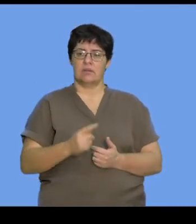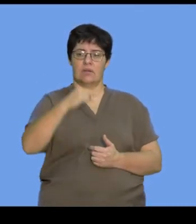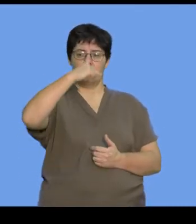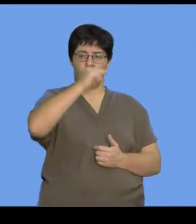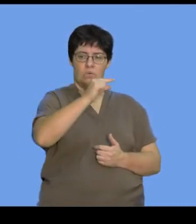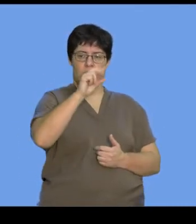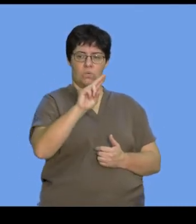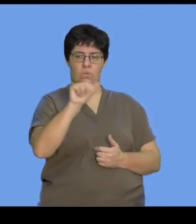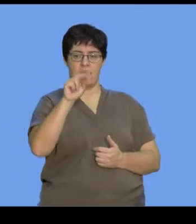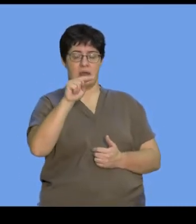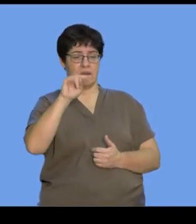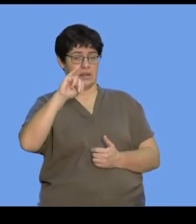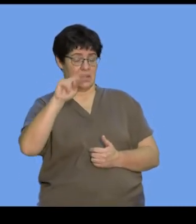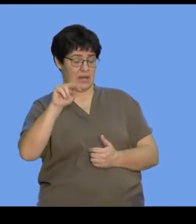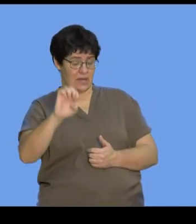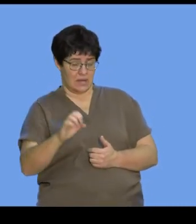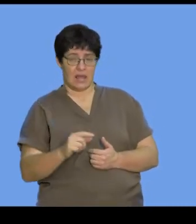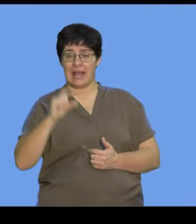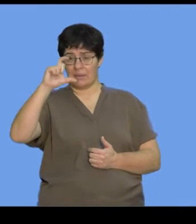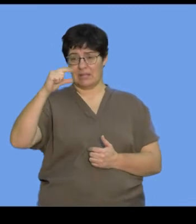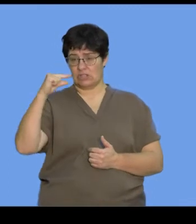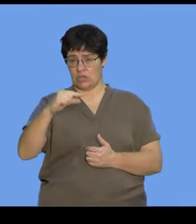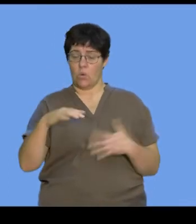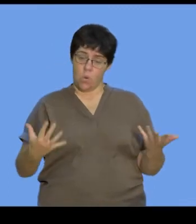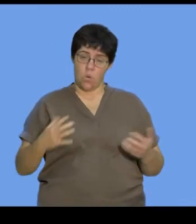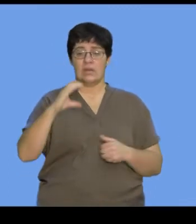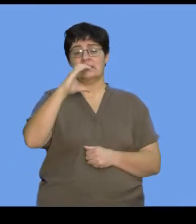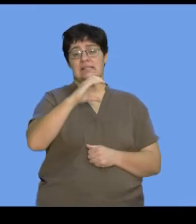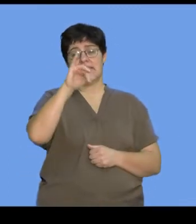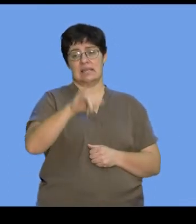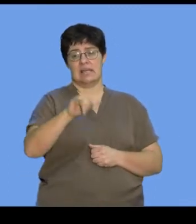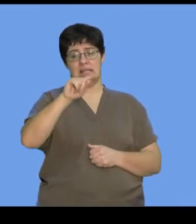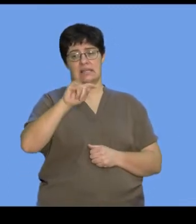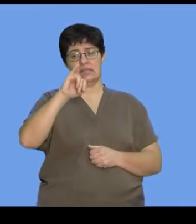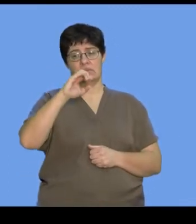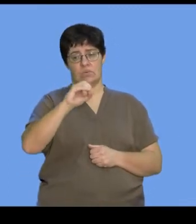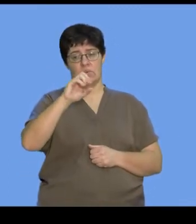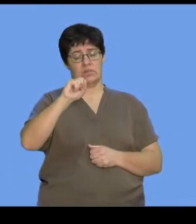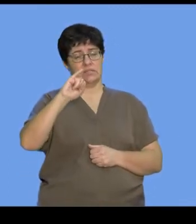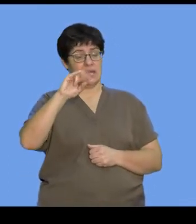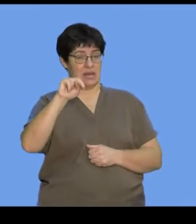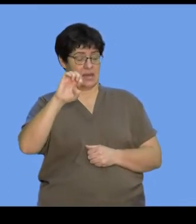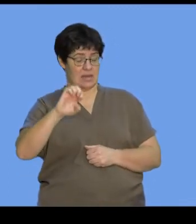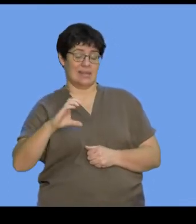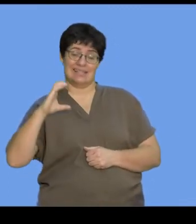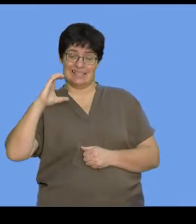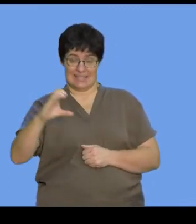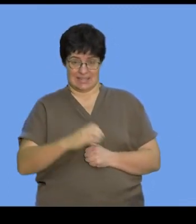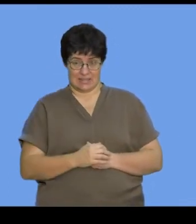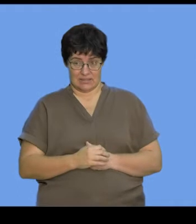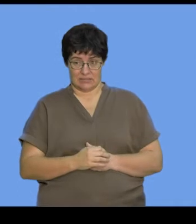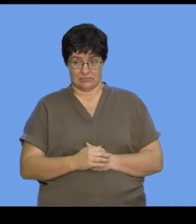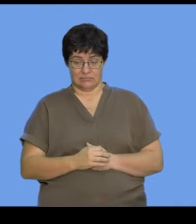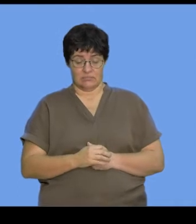Guanine, capital G, as well as cytosine with a capital C. So, let's try and recap that. So,